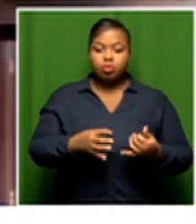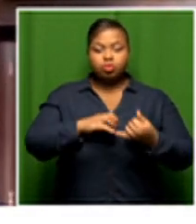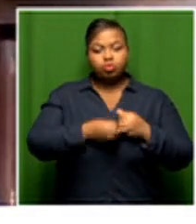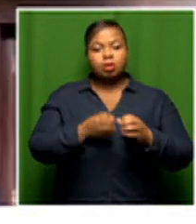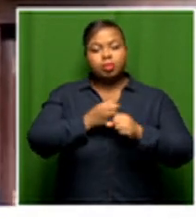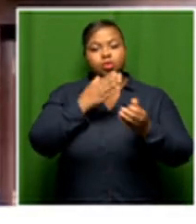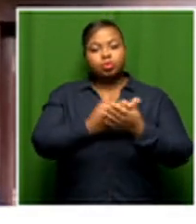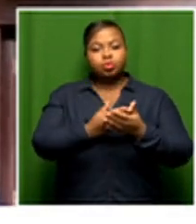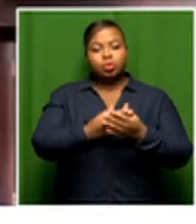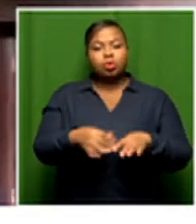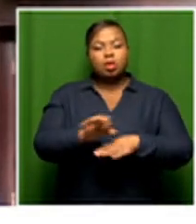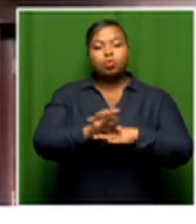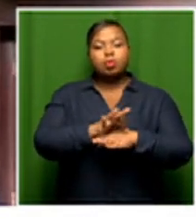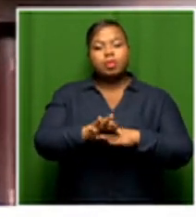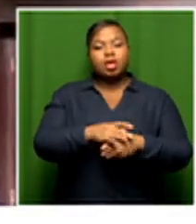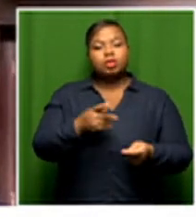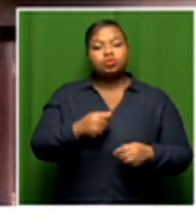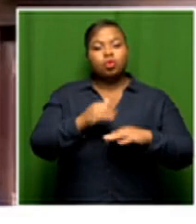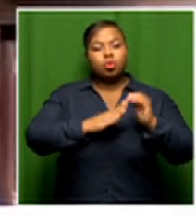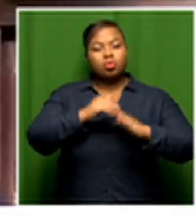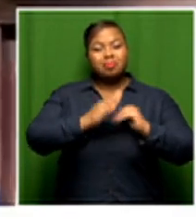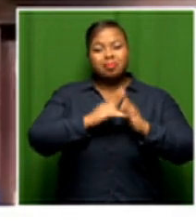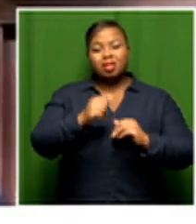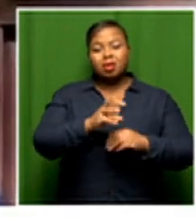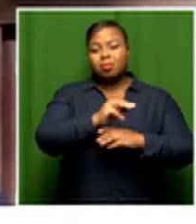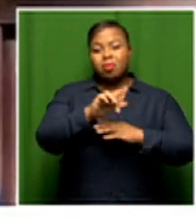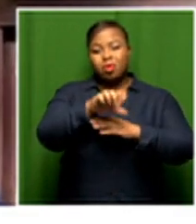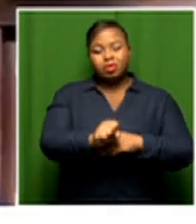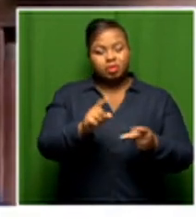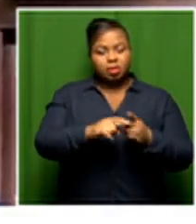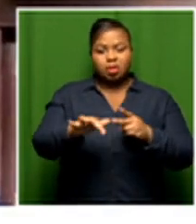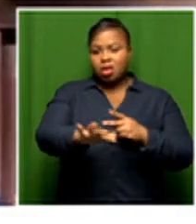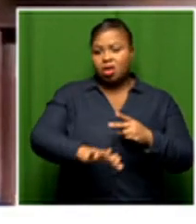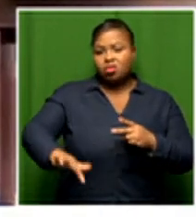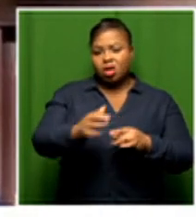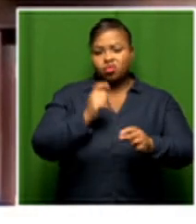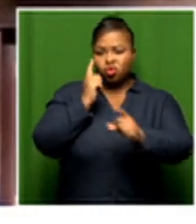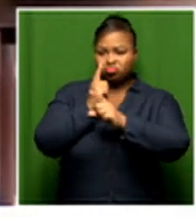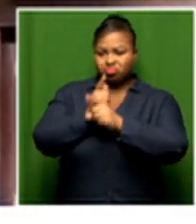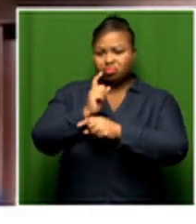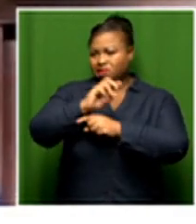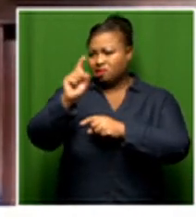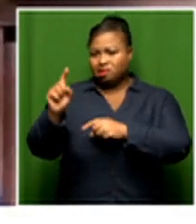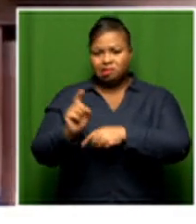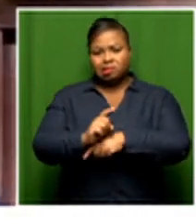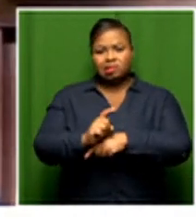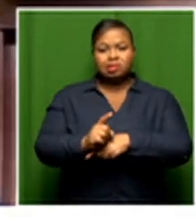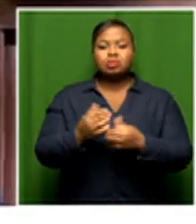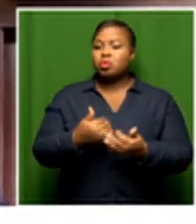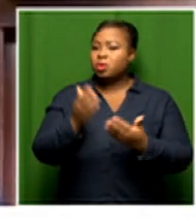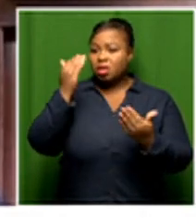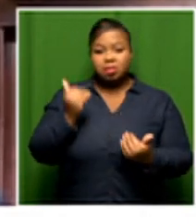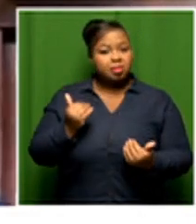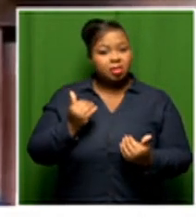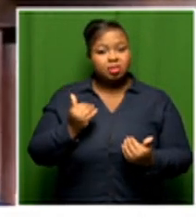plan because for the malls that are being constructed in areas in township and deep rural areas we are not expecting our